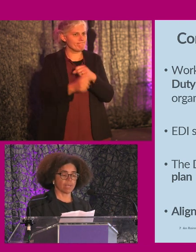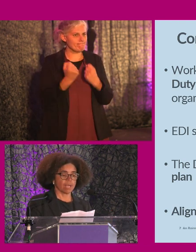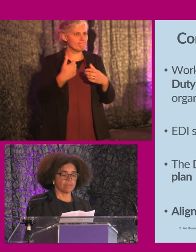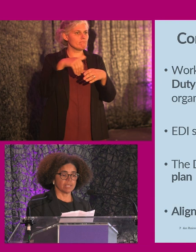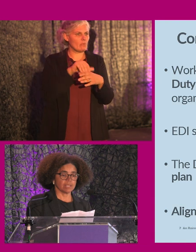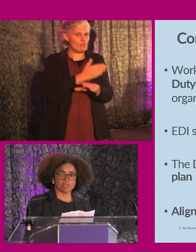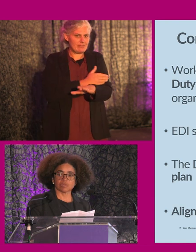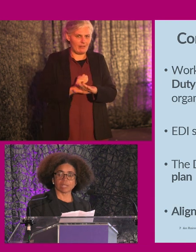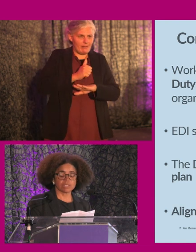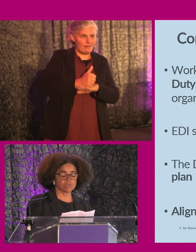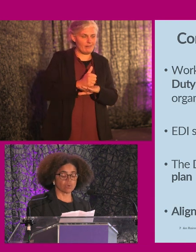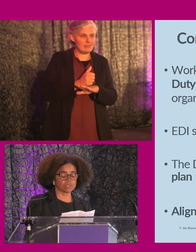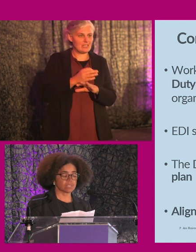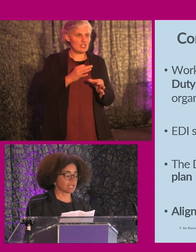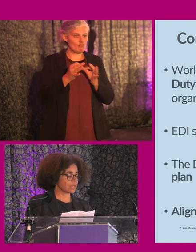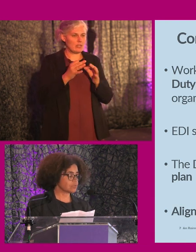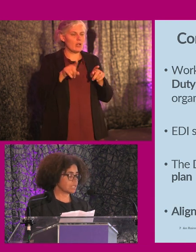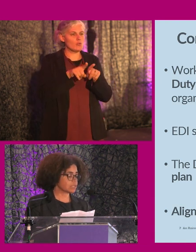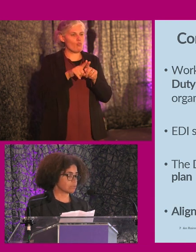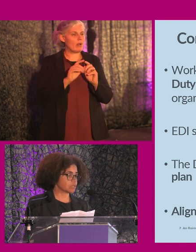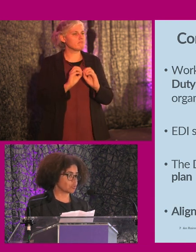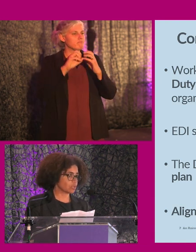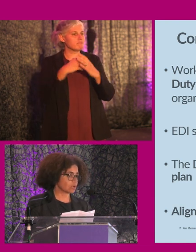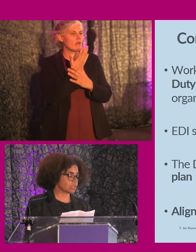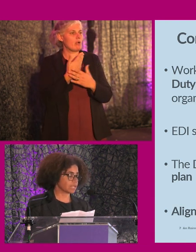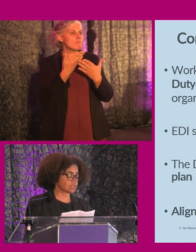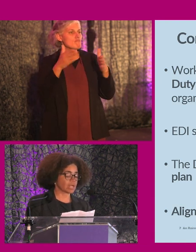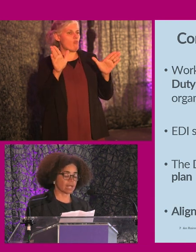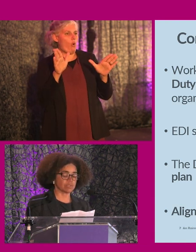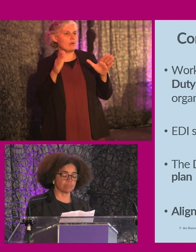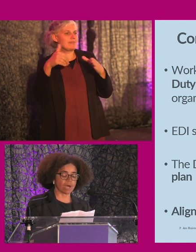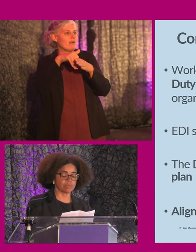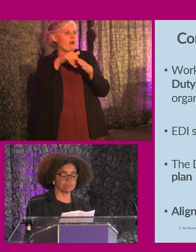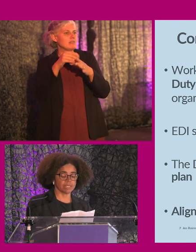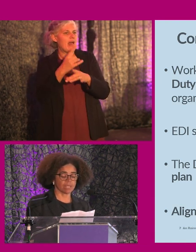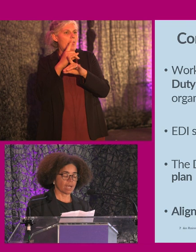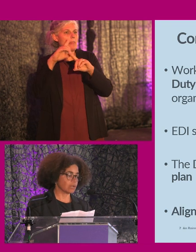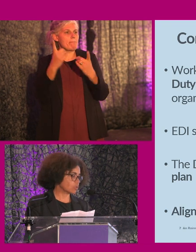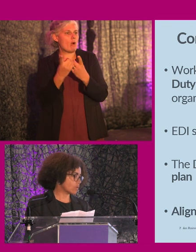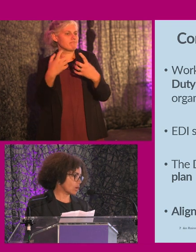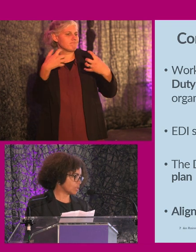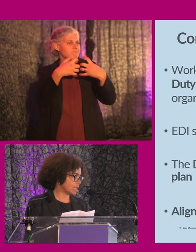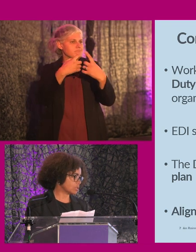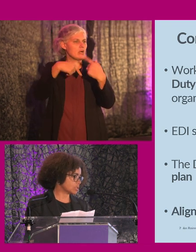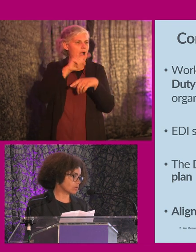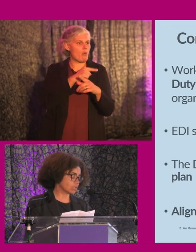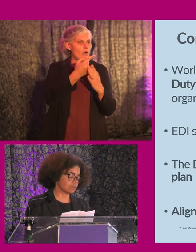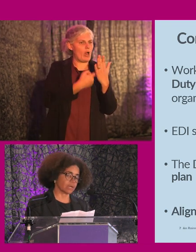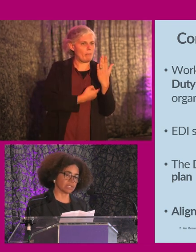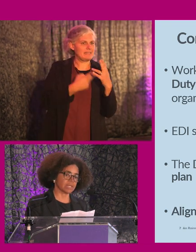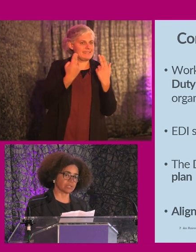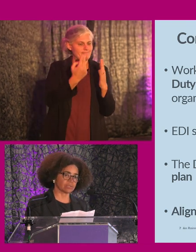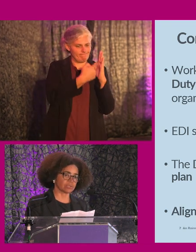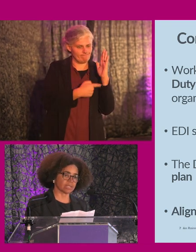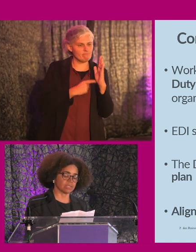the, the, the strategy was also designed really in terms of the broader context to help the department meet a number of our obligations across the